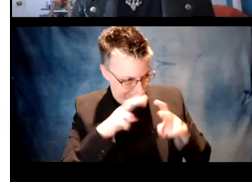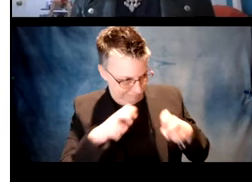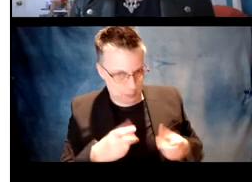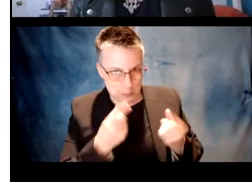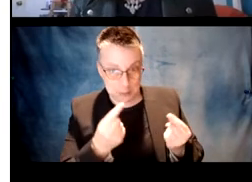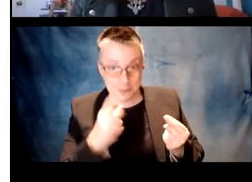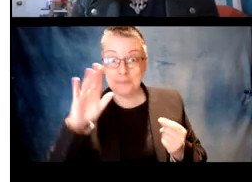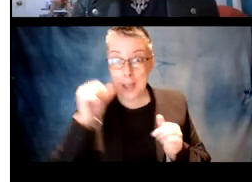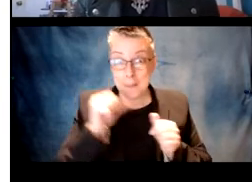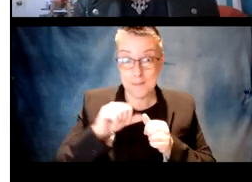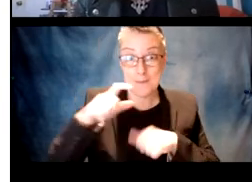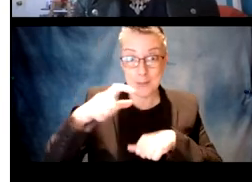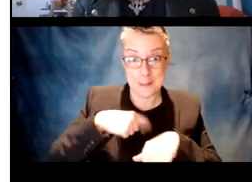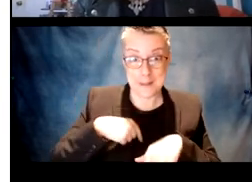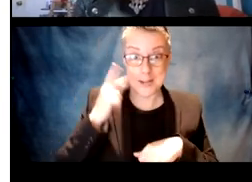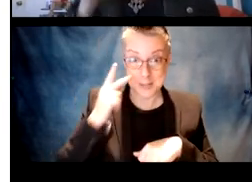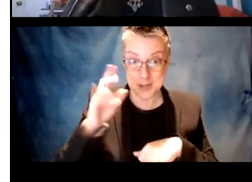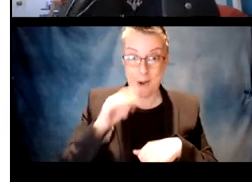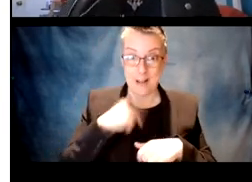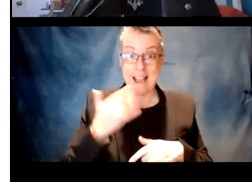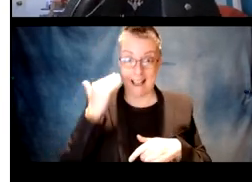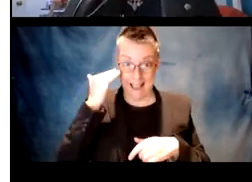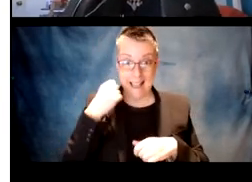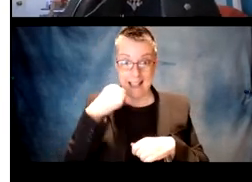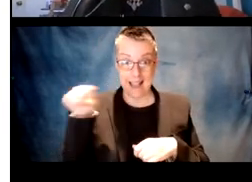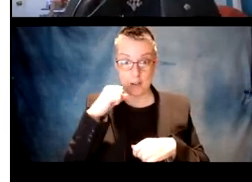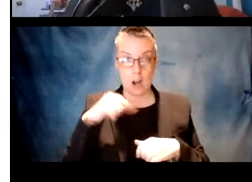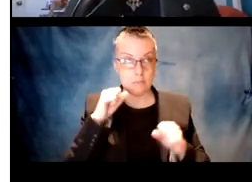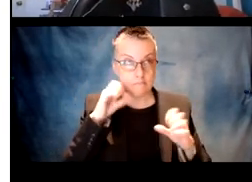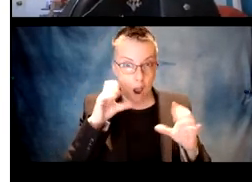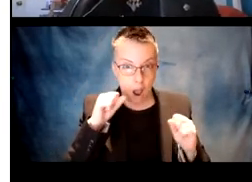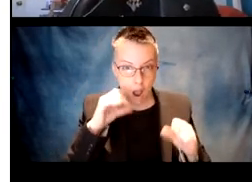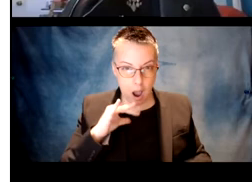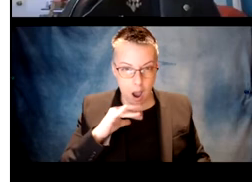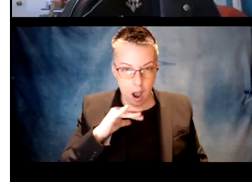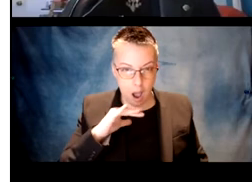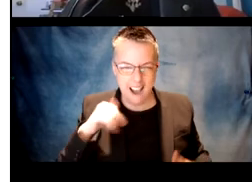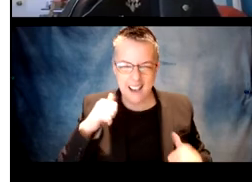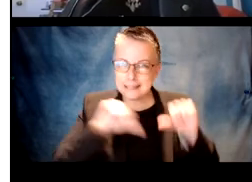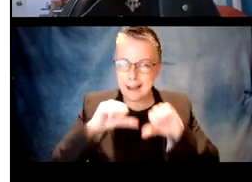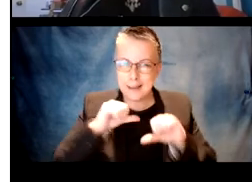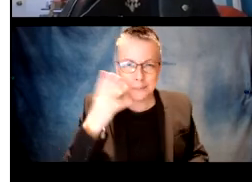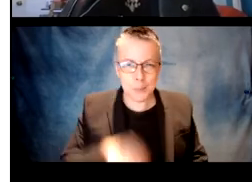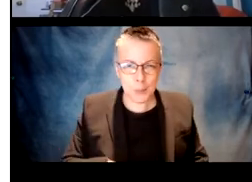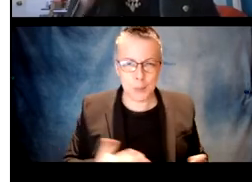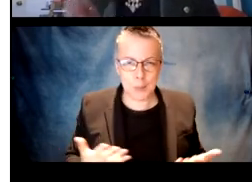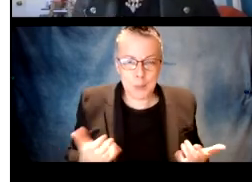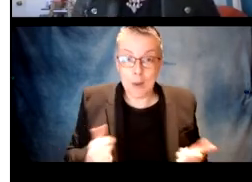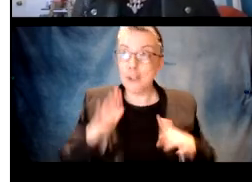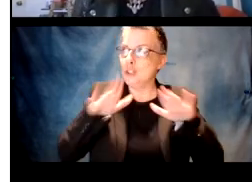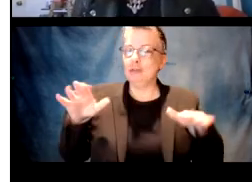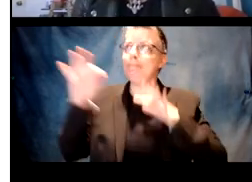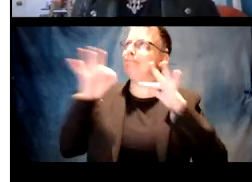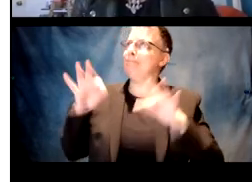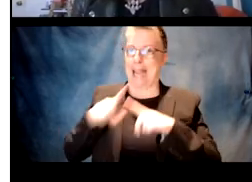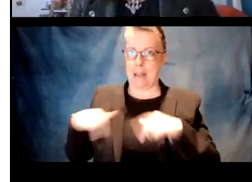to figure out what kids are doing at this age. I just remember the first time I saw this work, it was just like